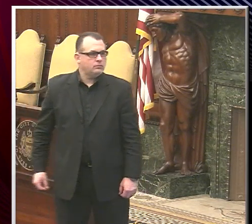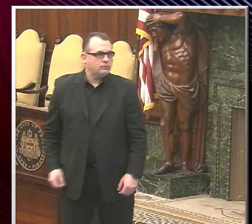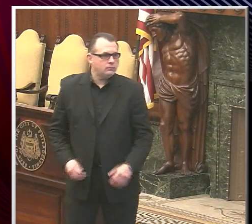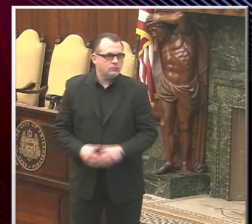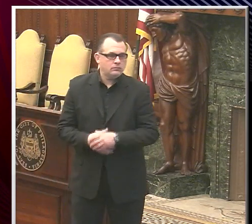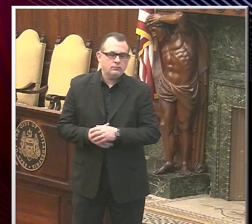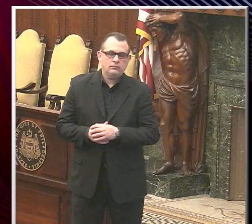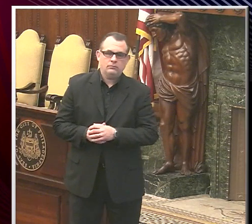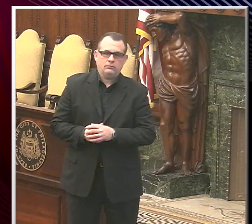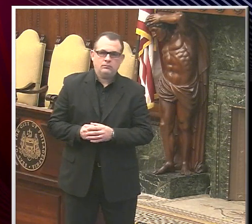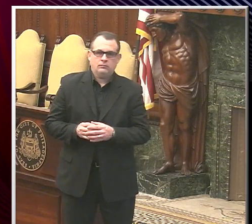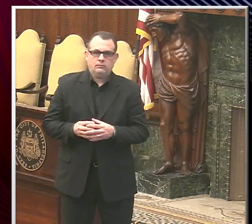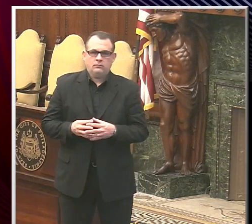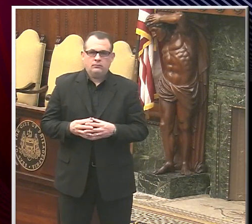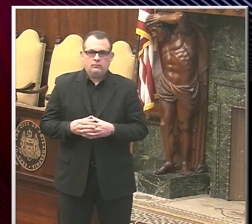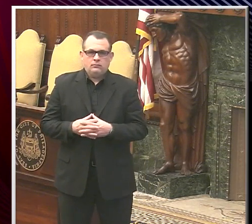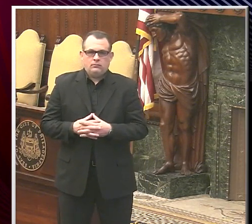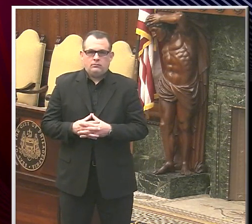I think, speak.